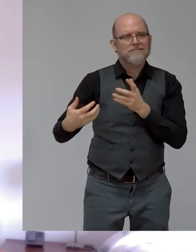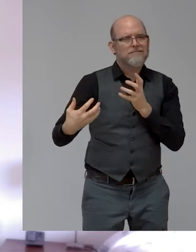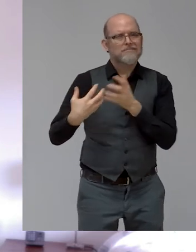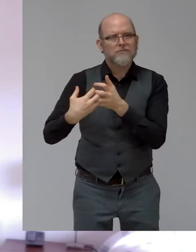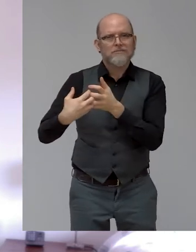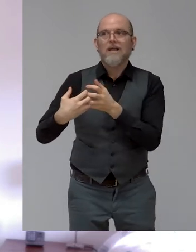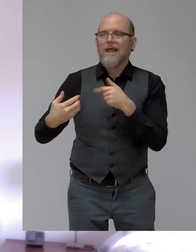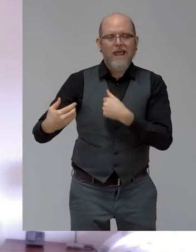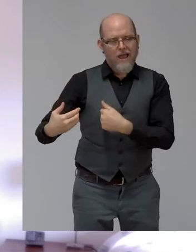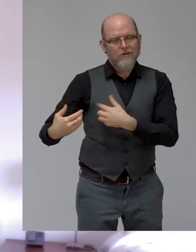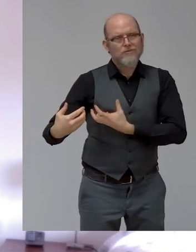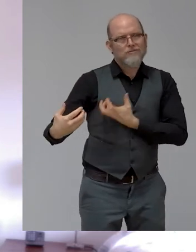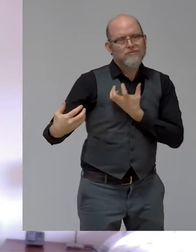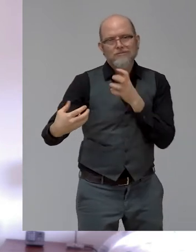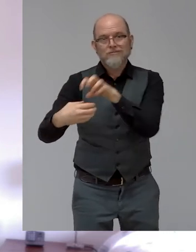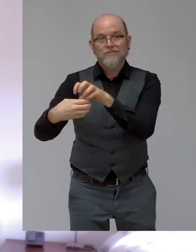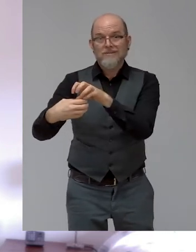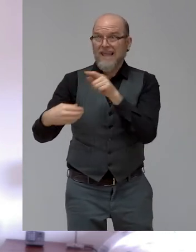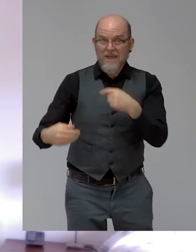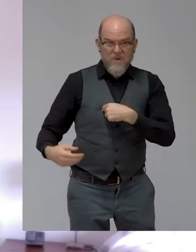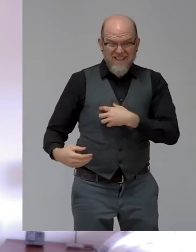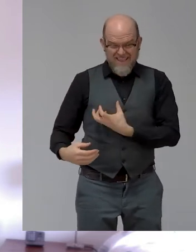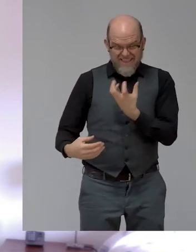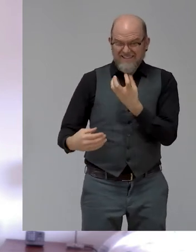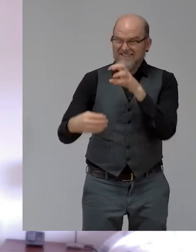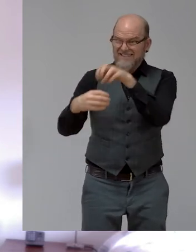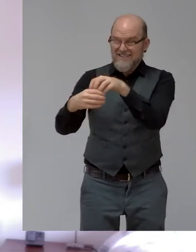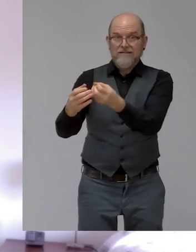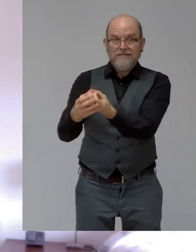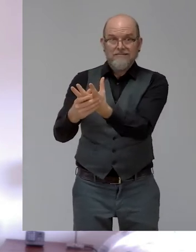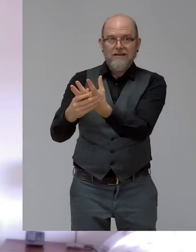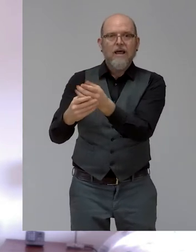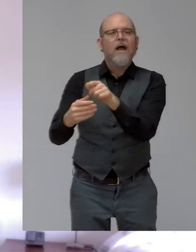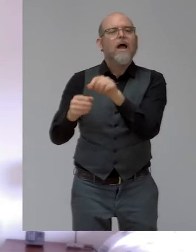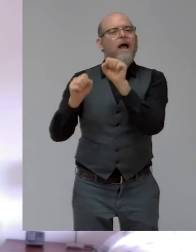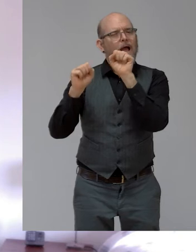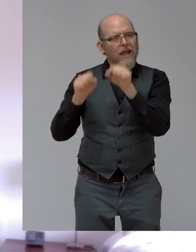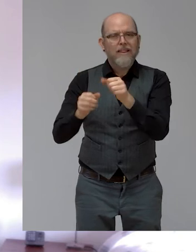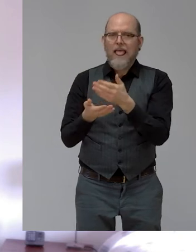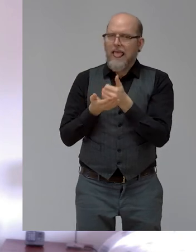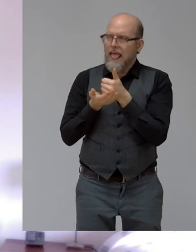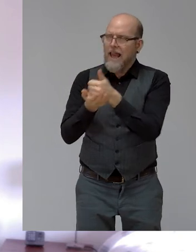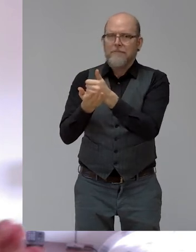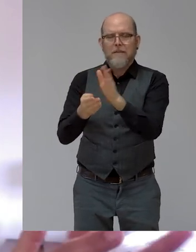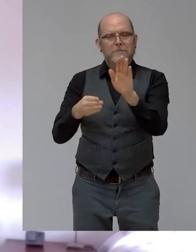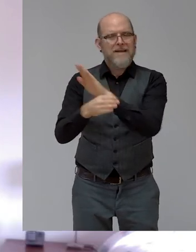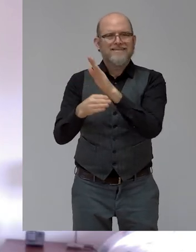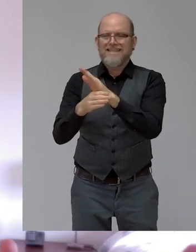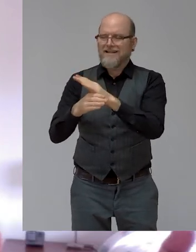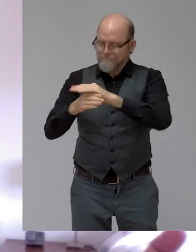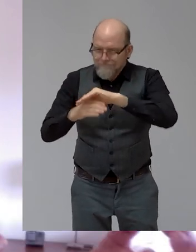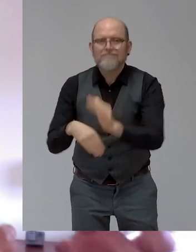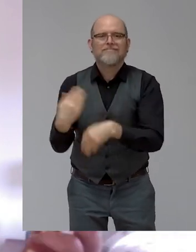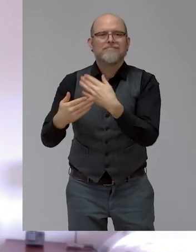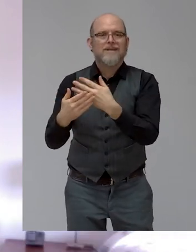if that's what they're doing with a heart, delivers good business results, that's how you get discretionary effort. So you get